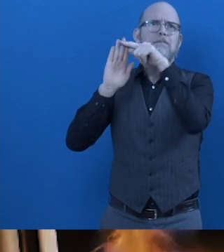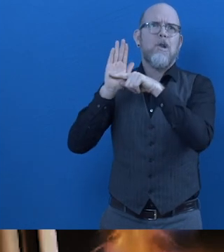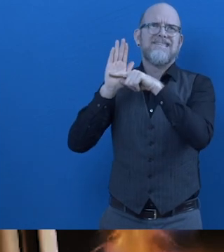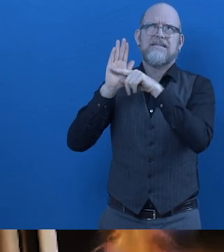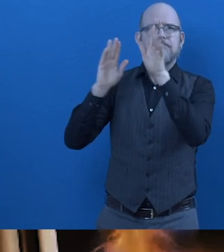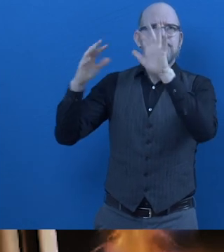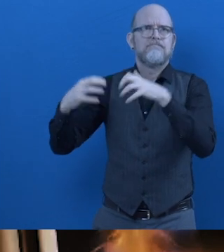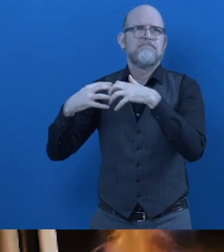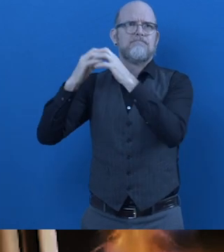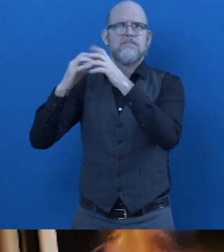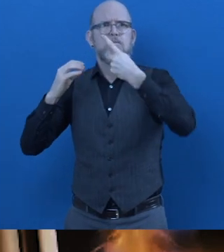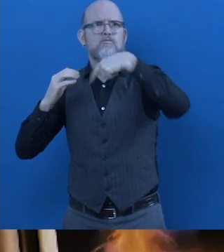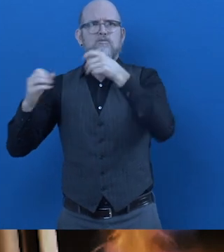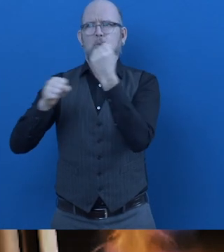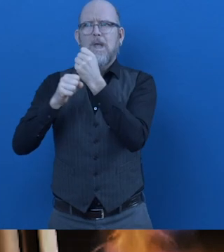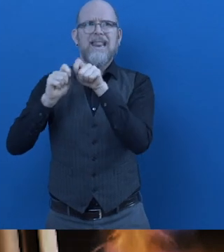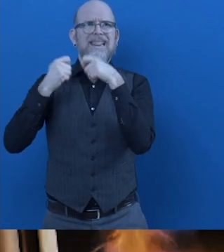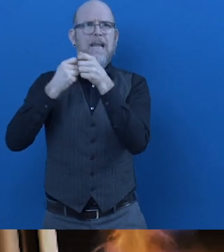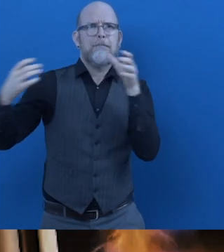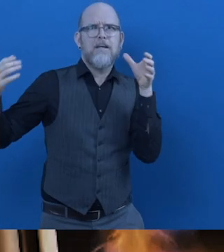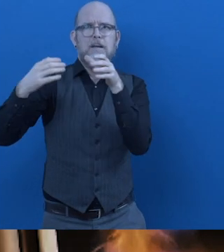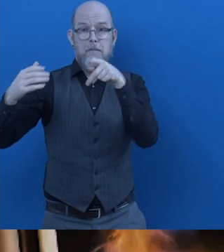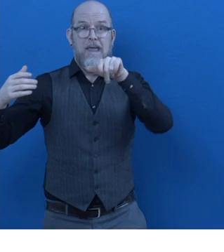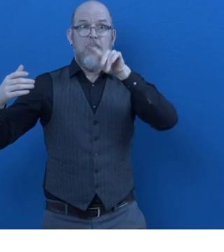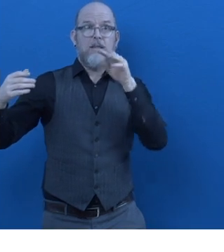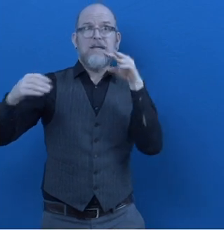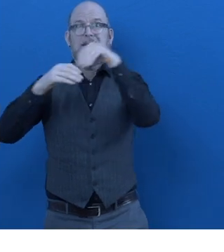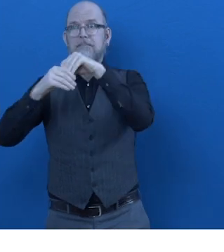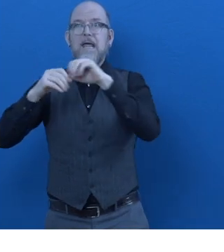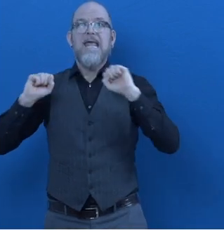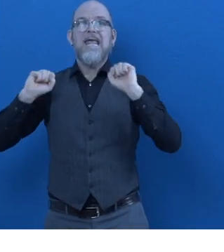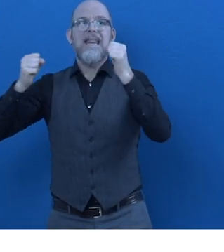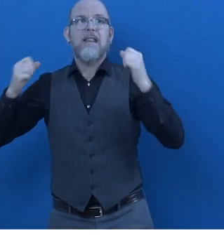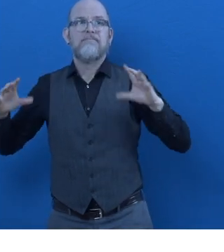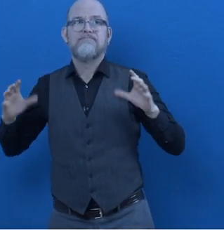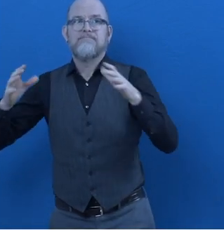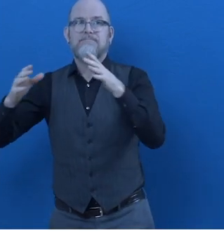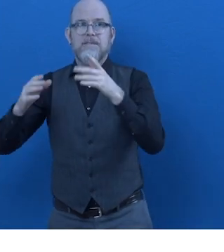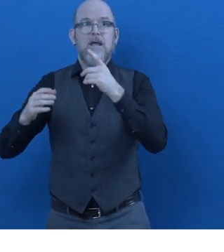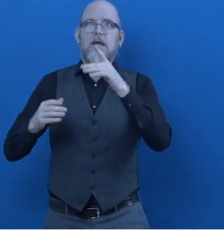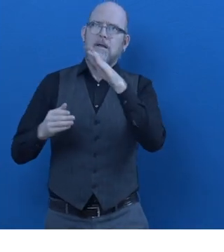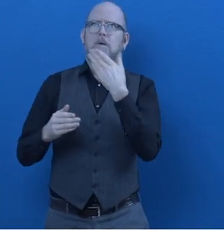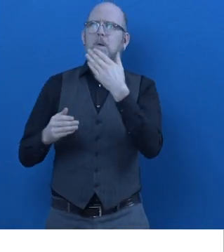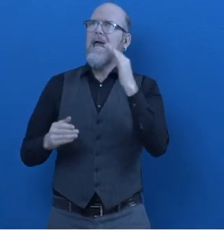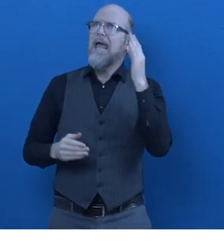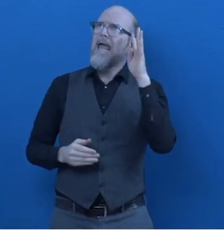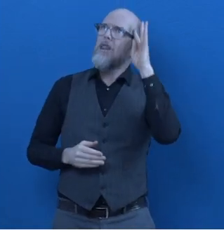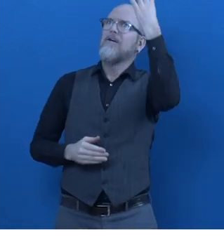team at Wheelhouse Group to work on the PEAT initiatives. What is unique and innovative about PEAT?